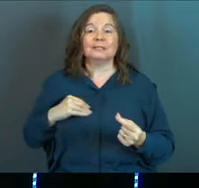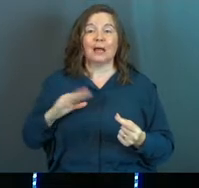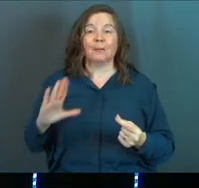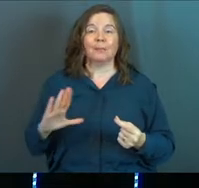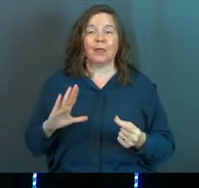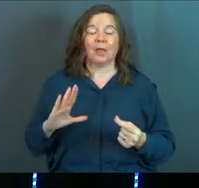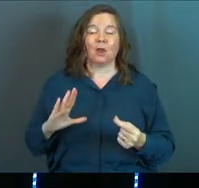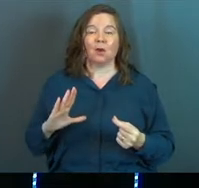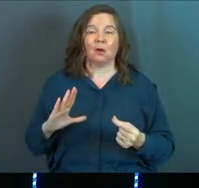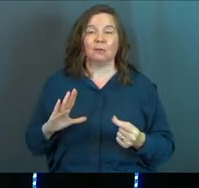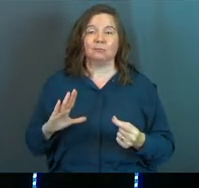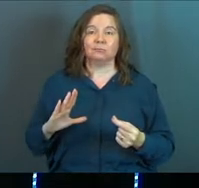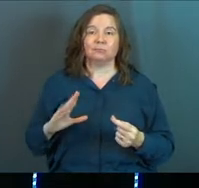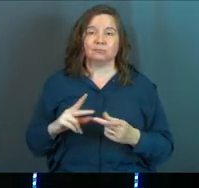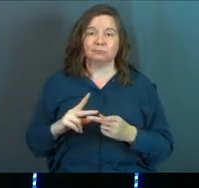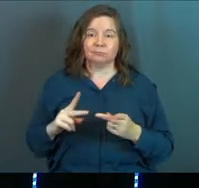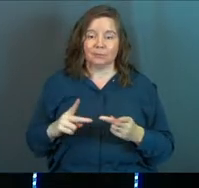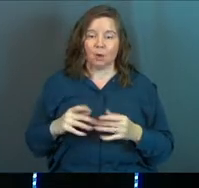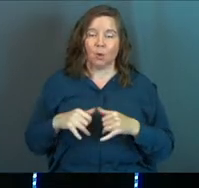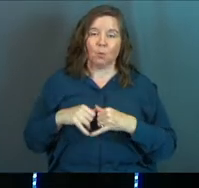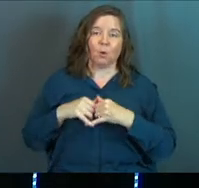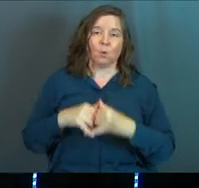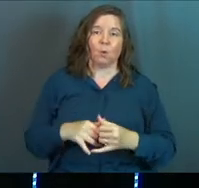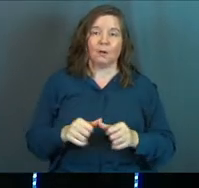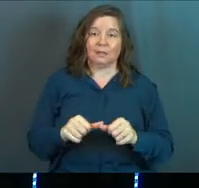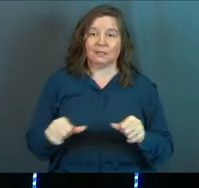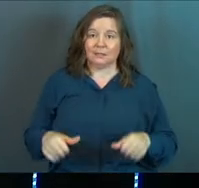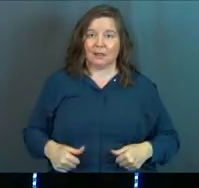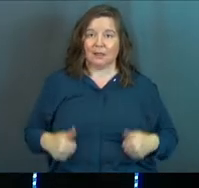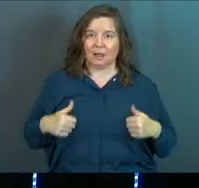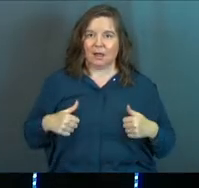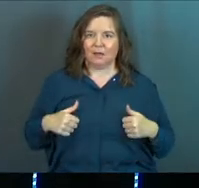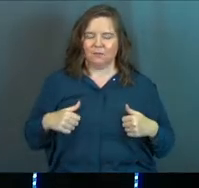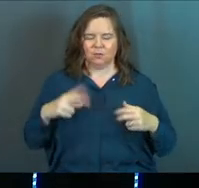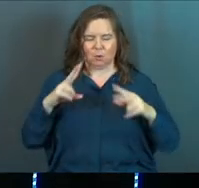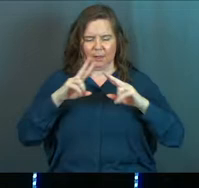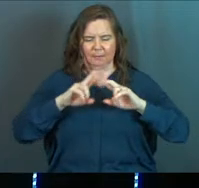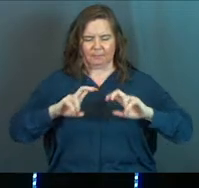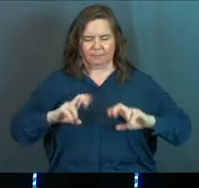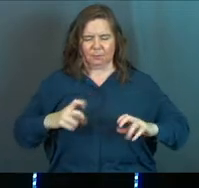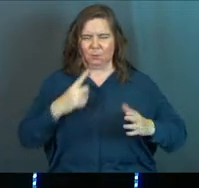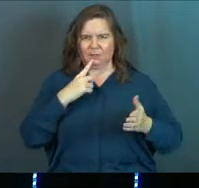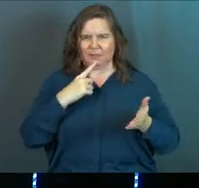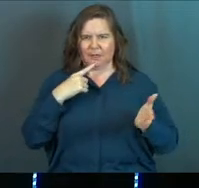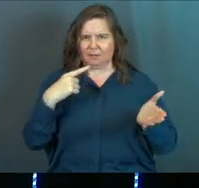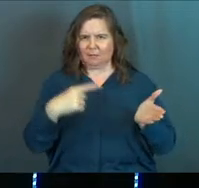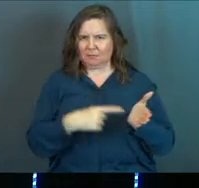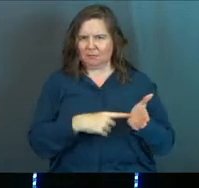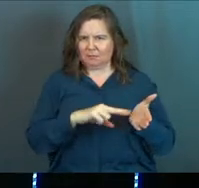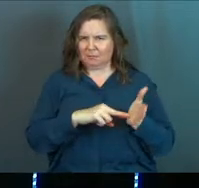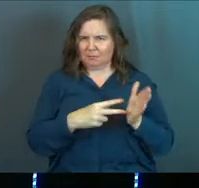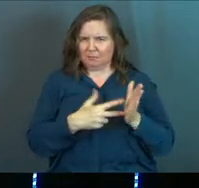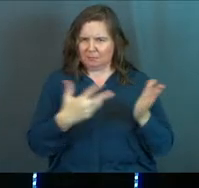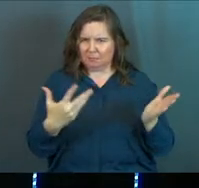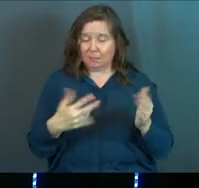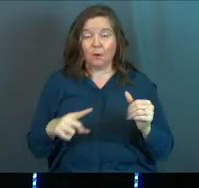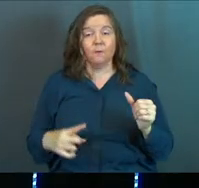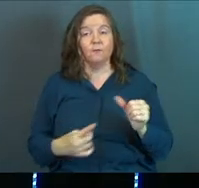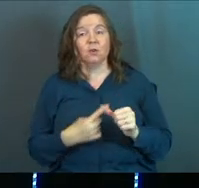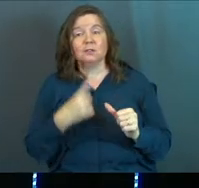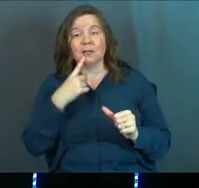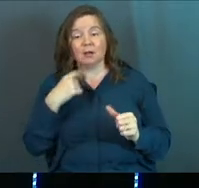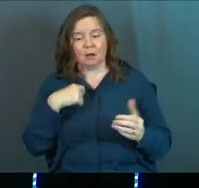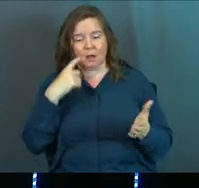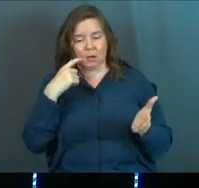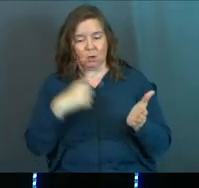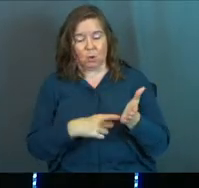share or their reward in this life. So let's pick this part apart. First off, he says,